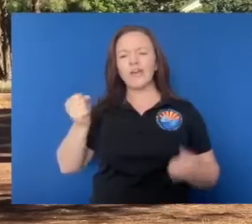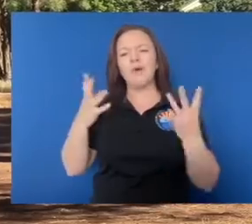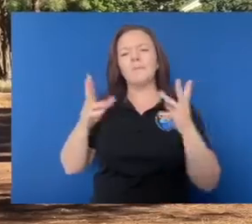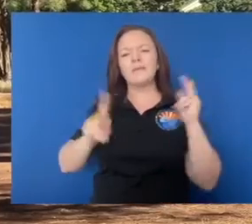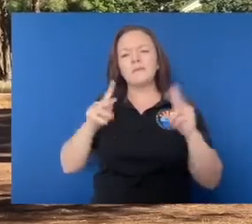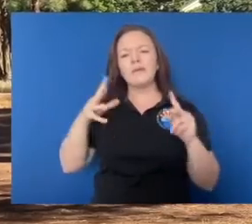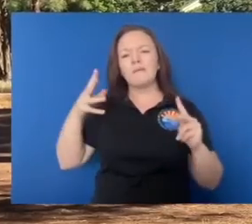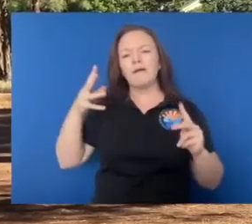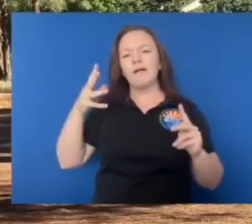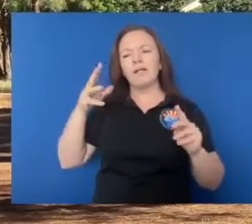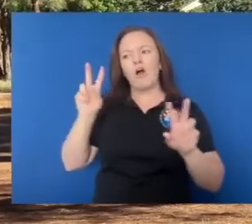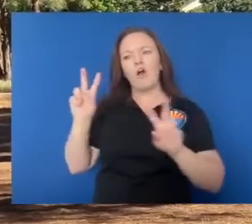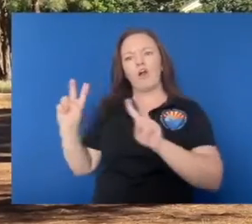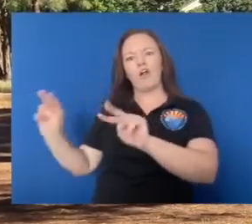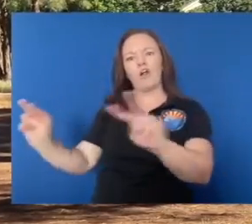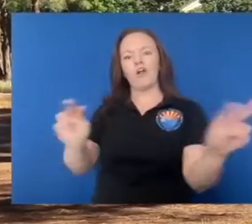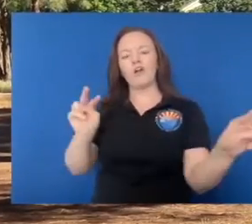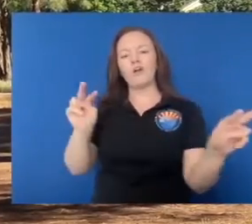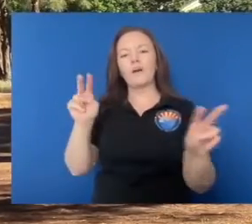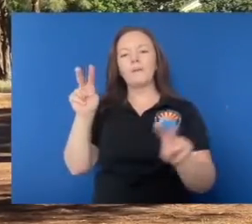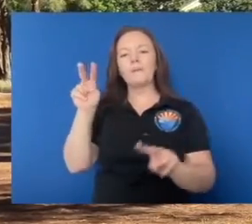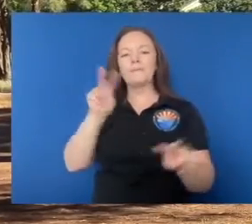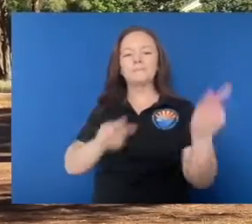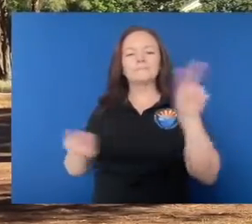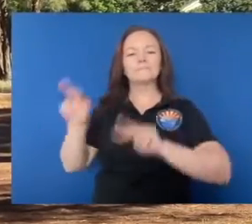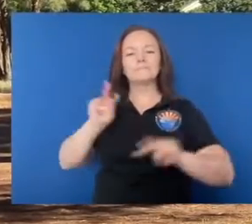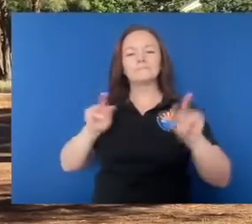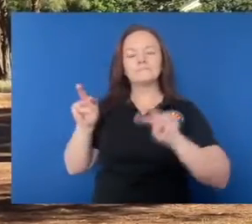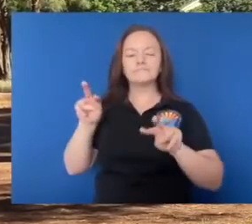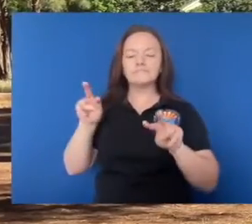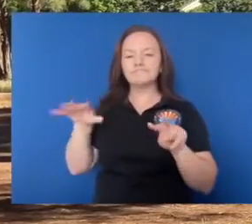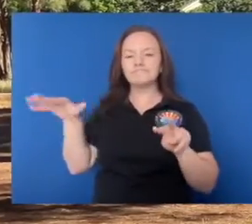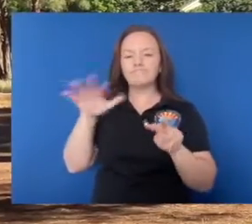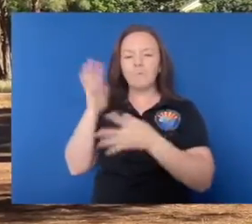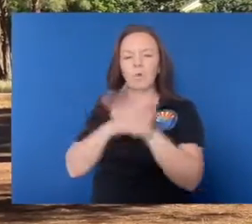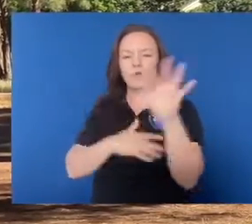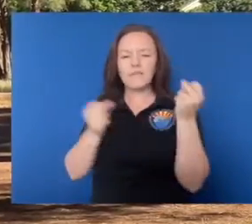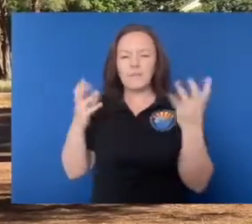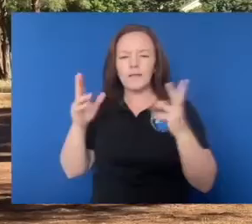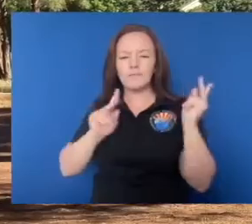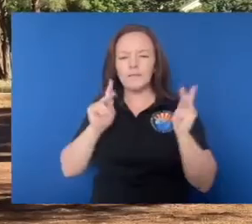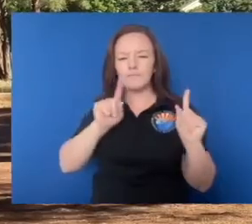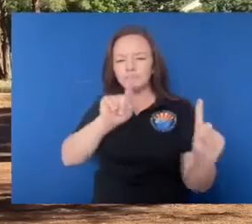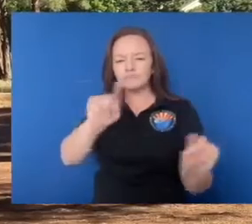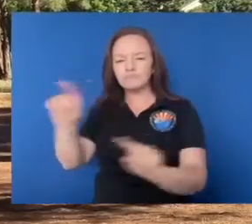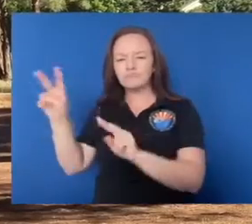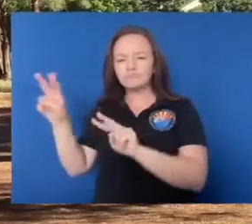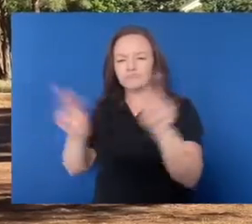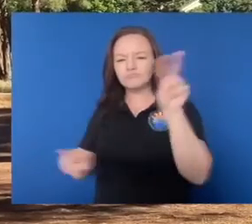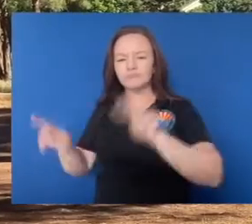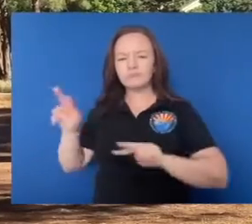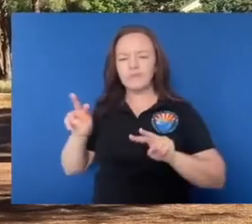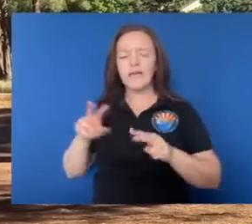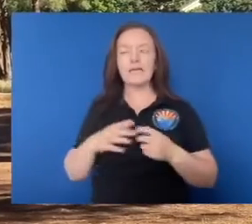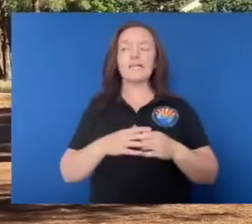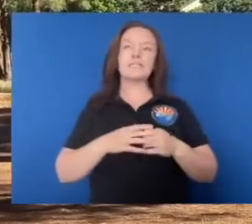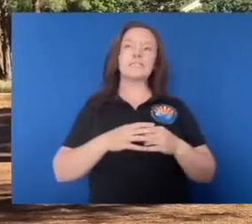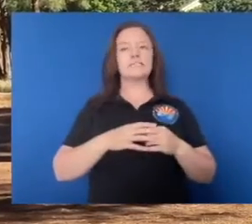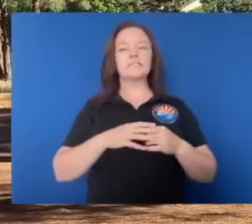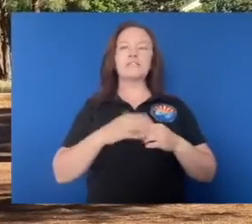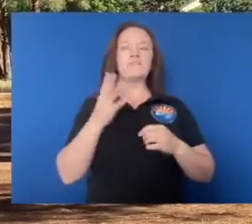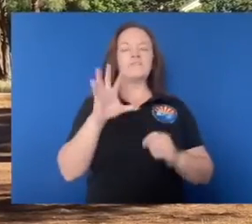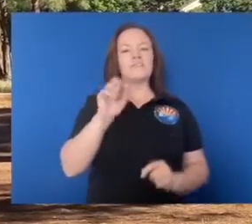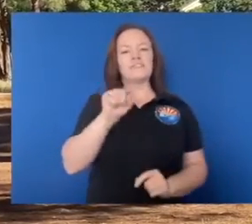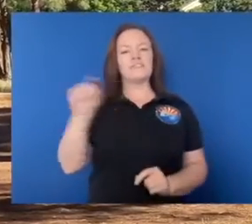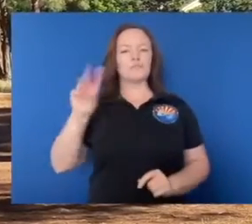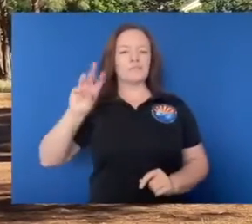have out patrolling those forest areas? Oh, at any given time, I would say we have between